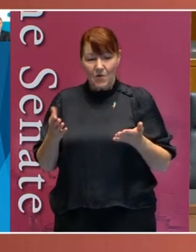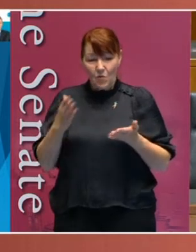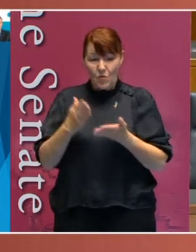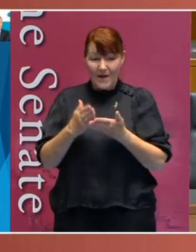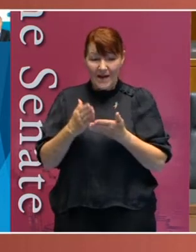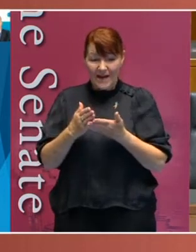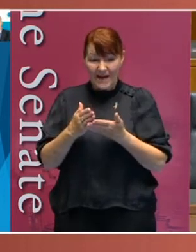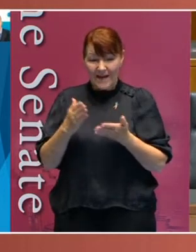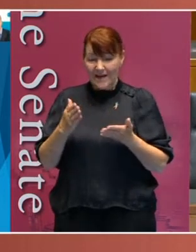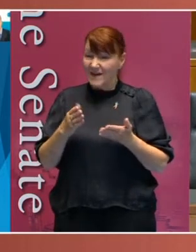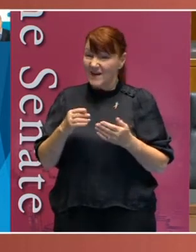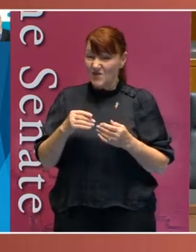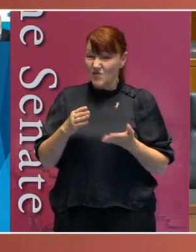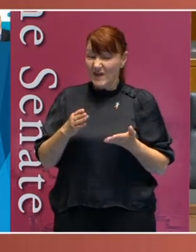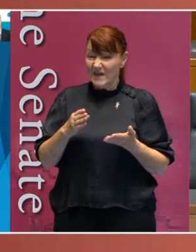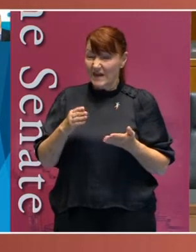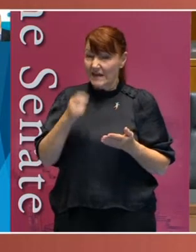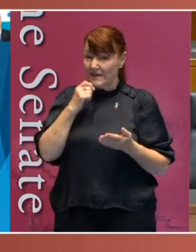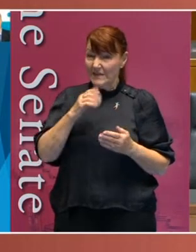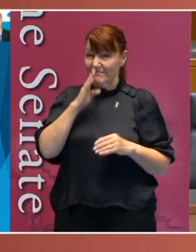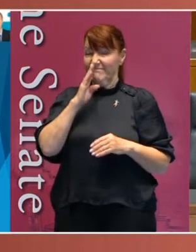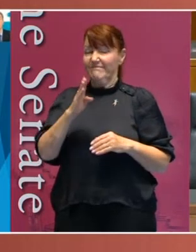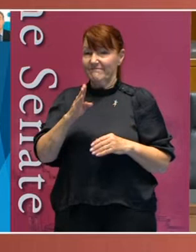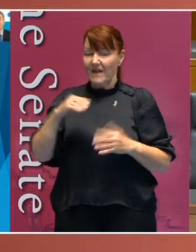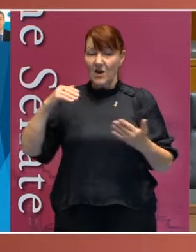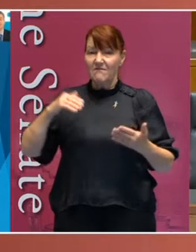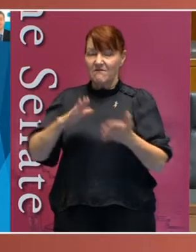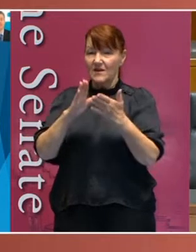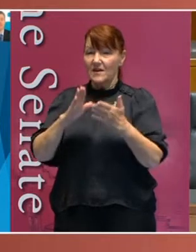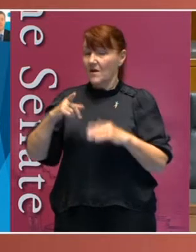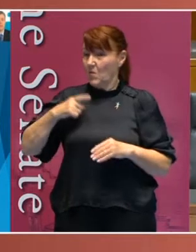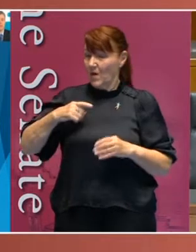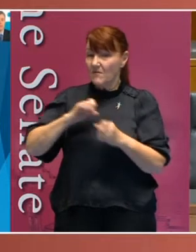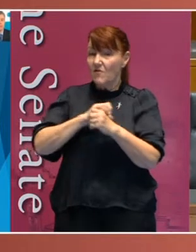is both stark and can be confronting because of COVID-19.